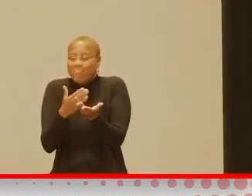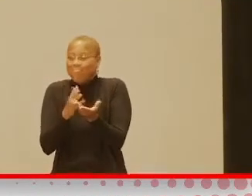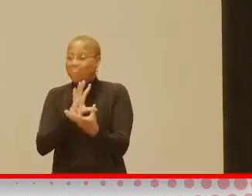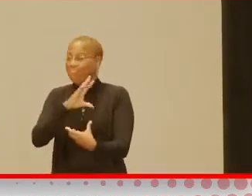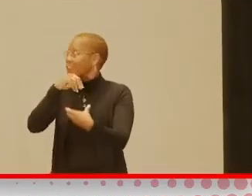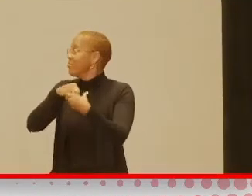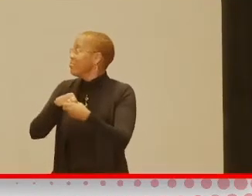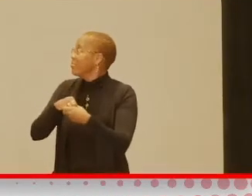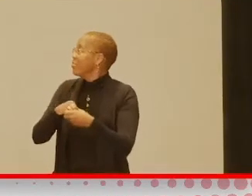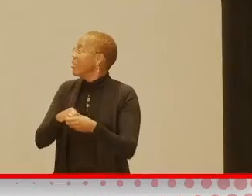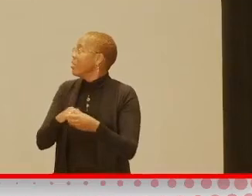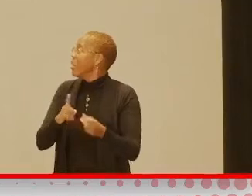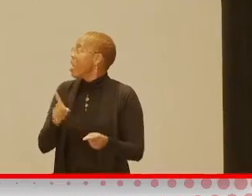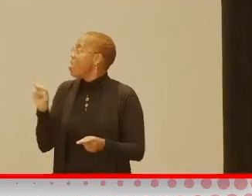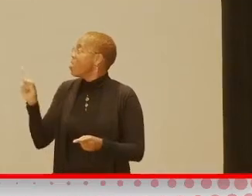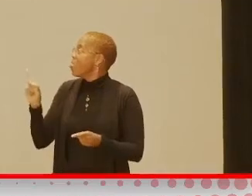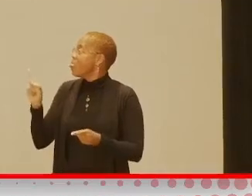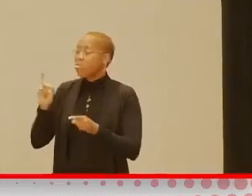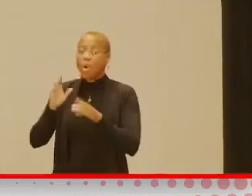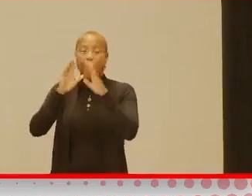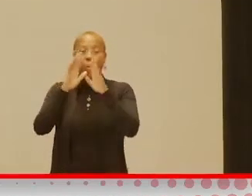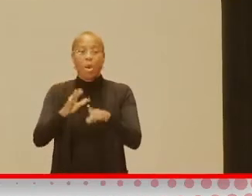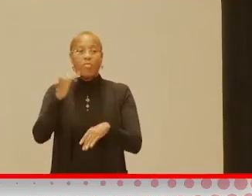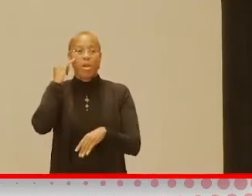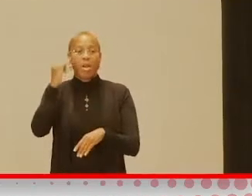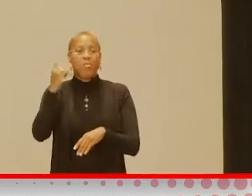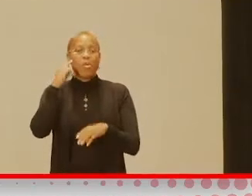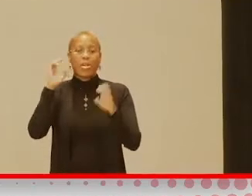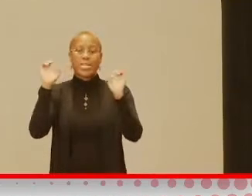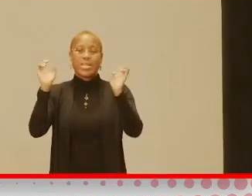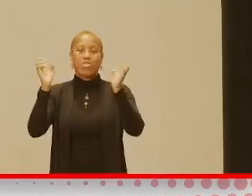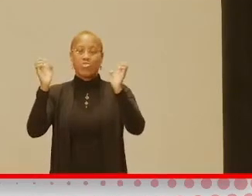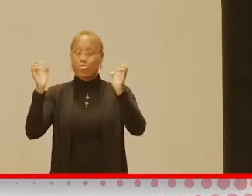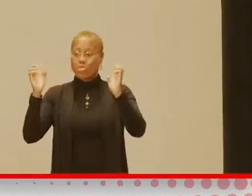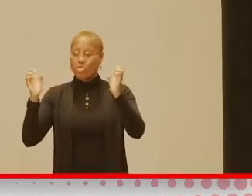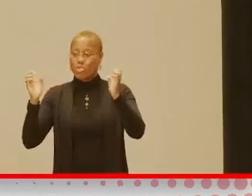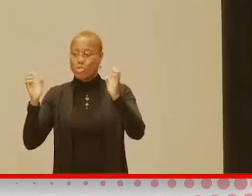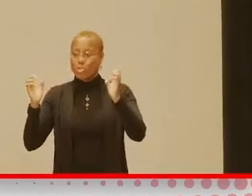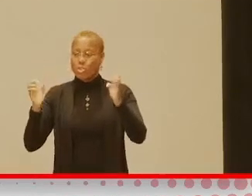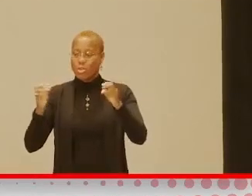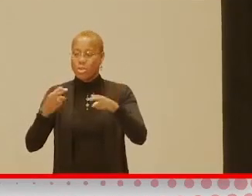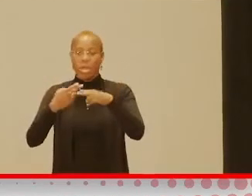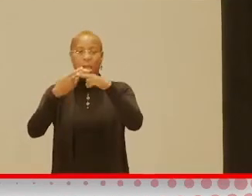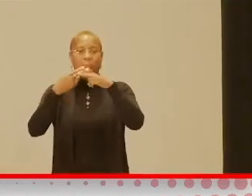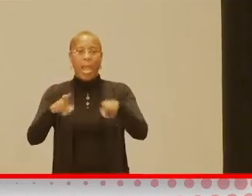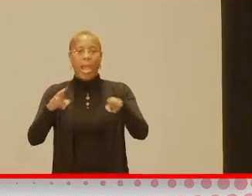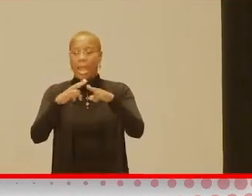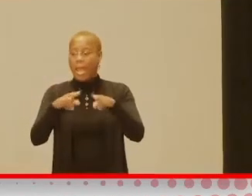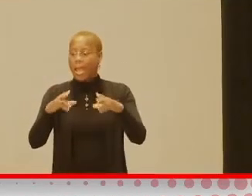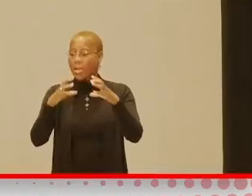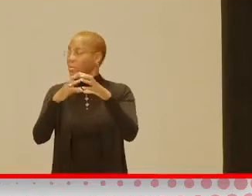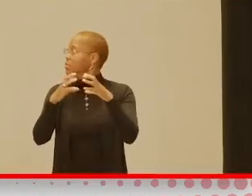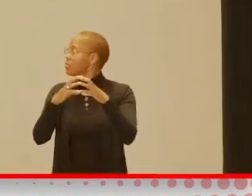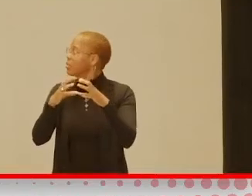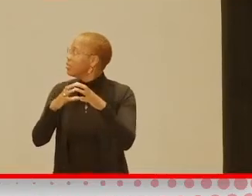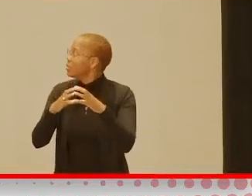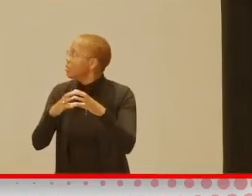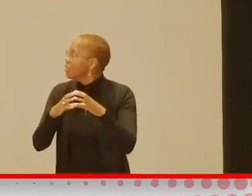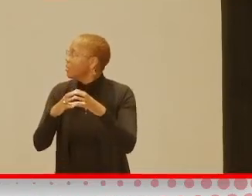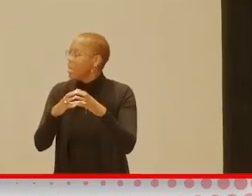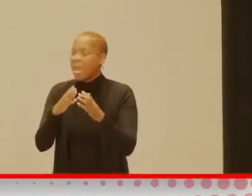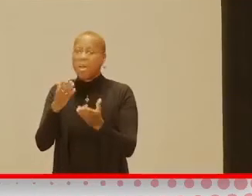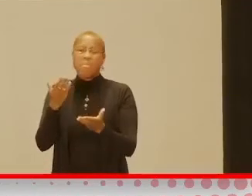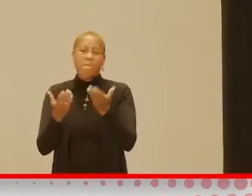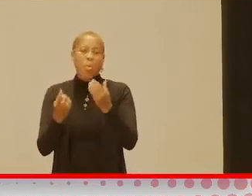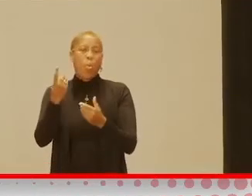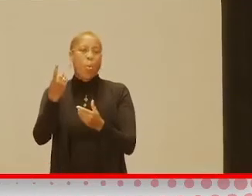a great idea for, specifically for Easter, but, you know, if you're having an Easter egg hunt and you have a child that is a little